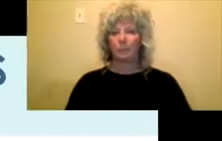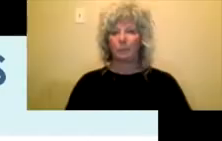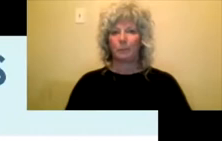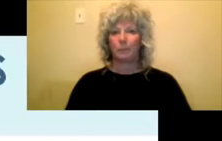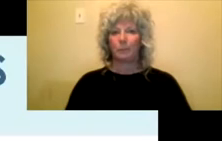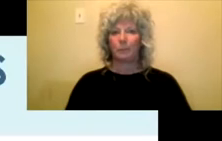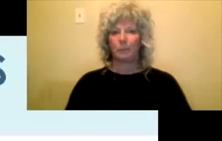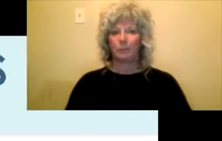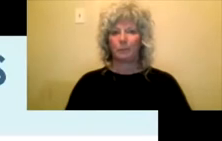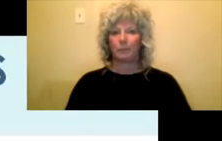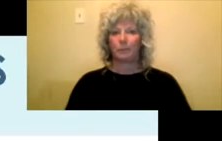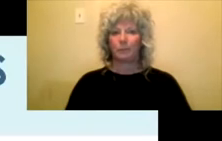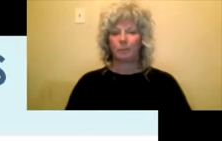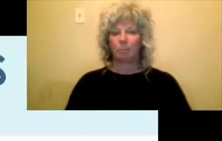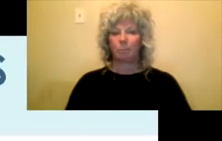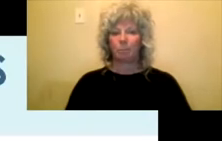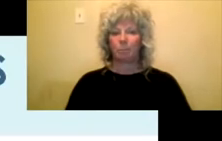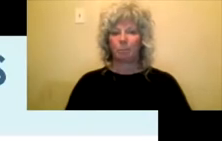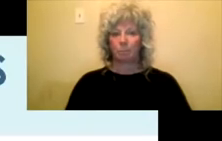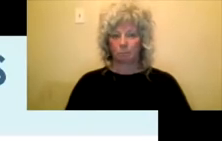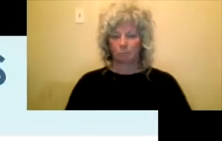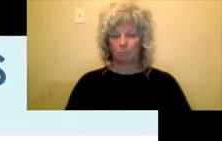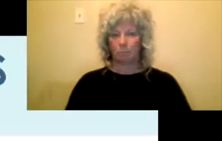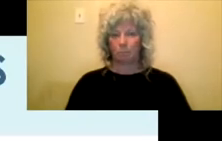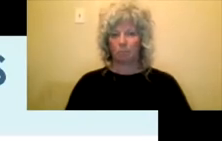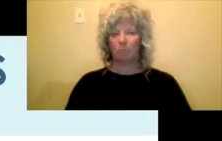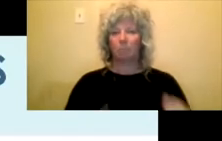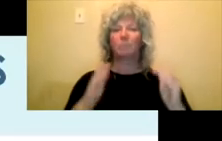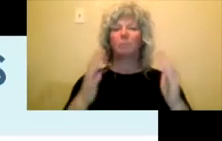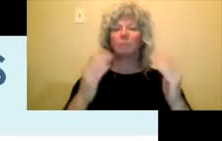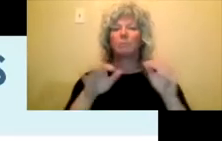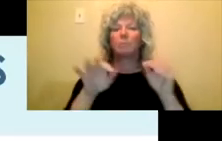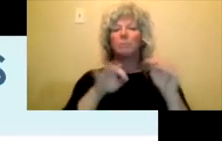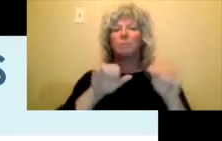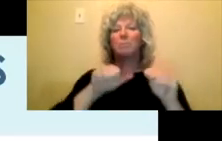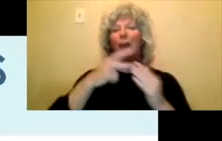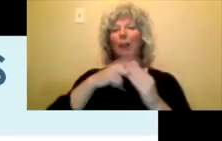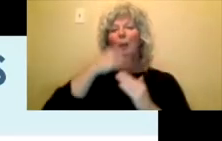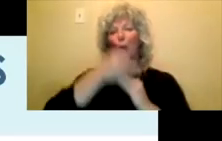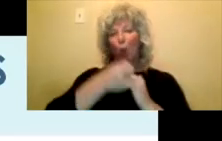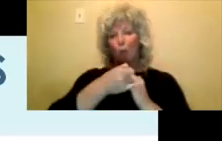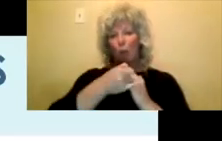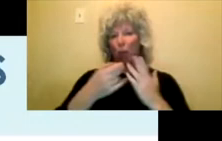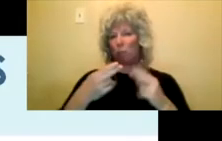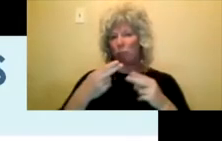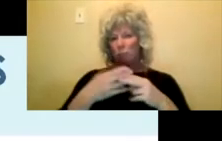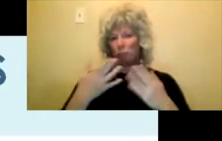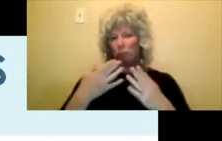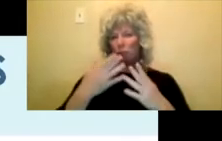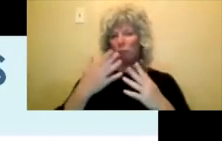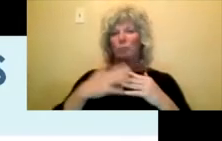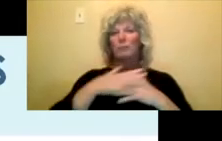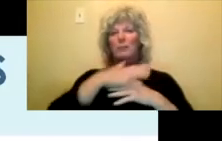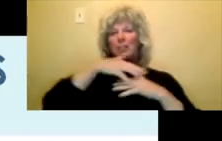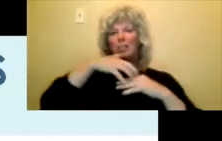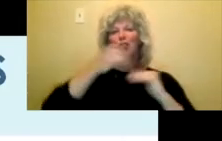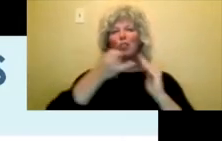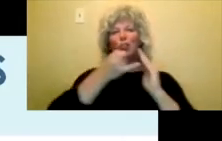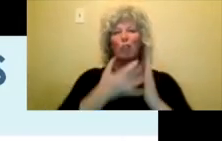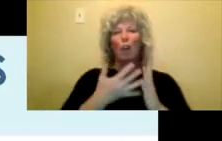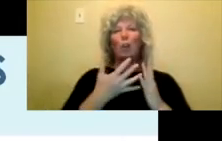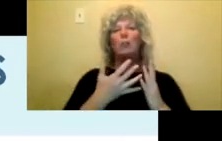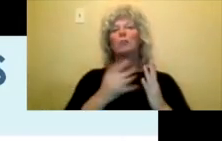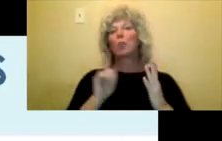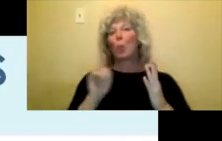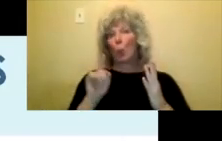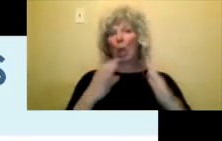Um, so another program that we have, uh, is Indigenous artists and communities and schools, um, with two